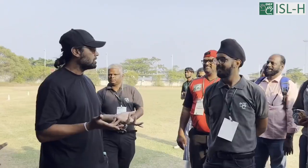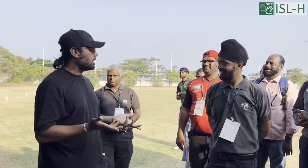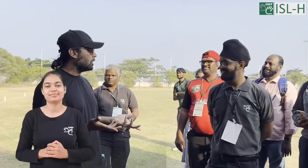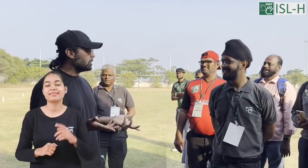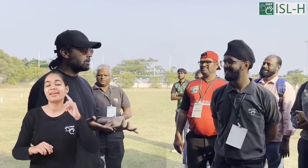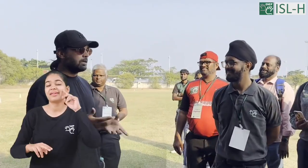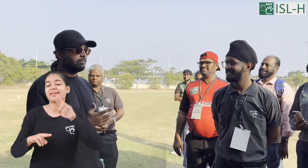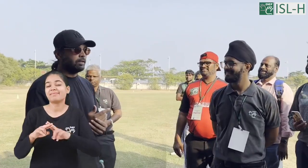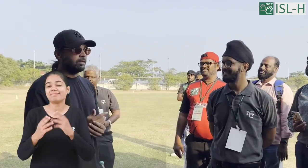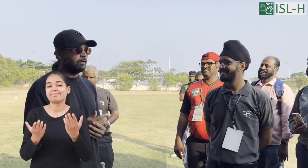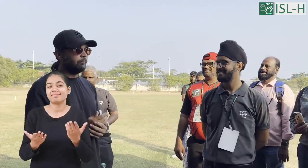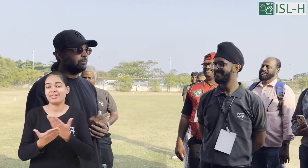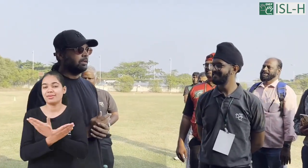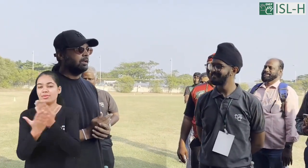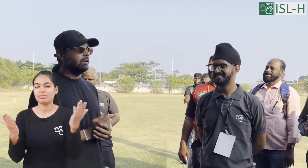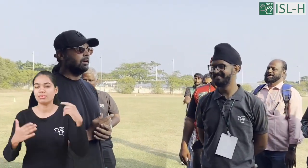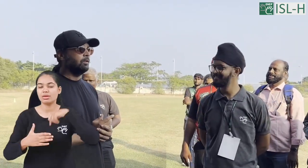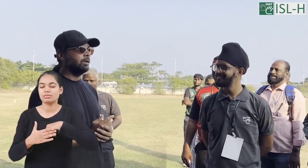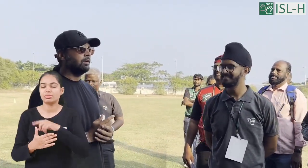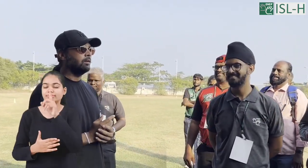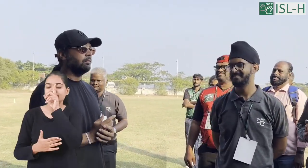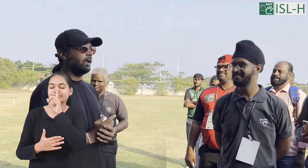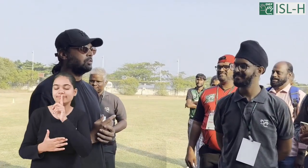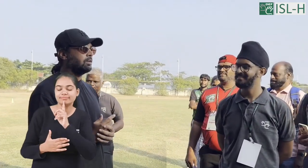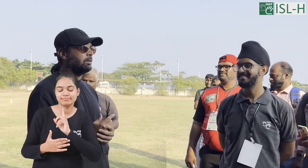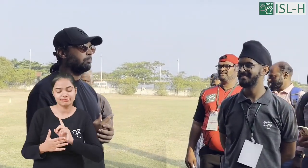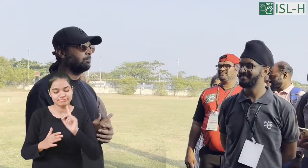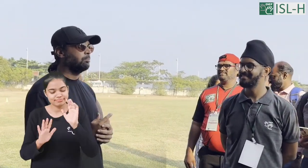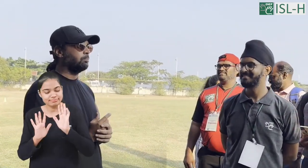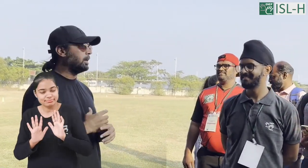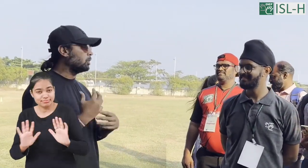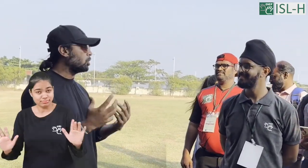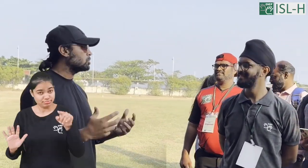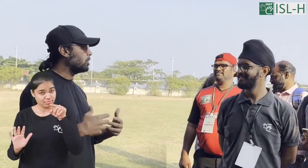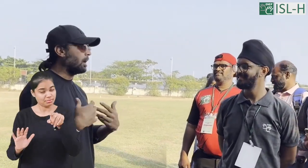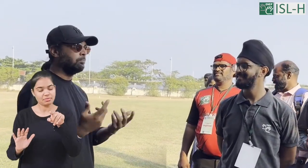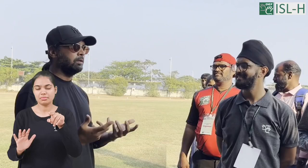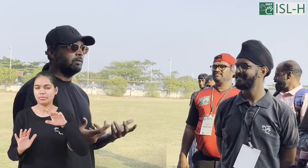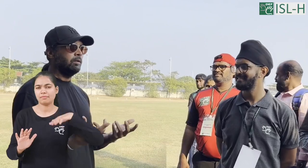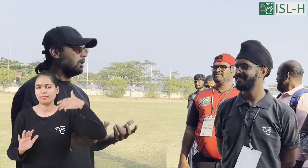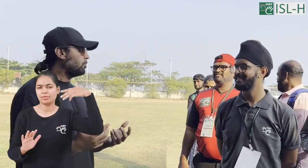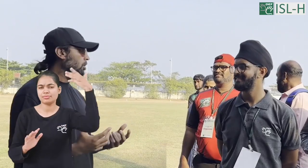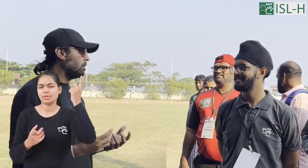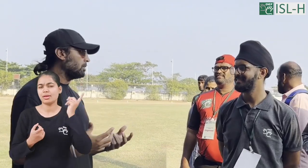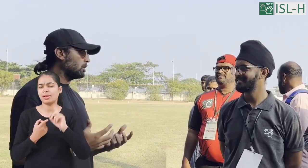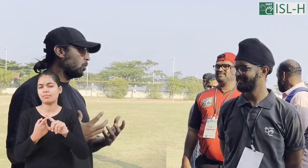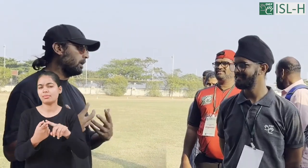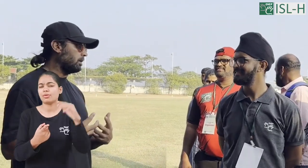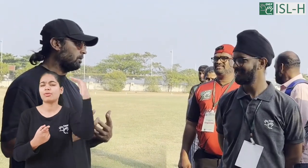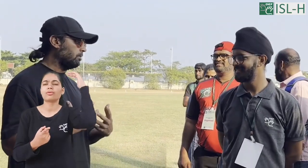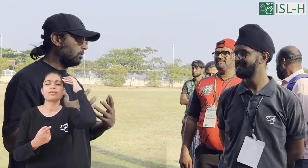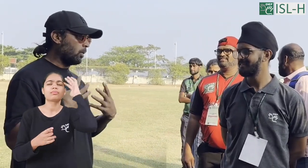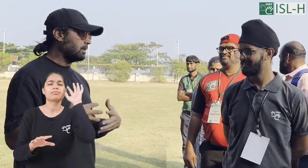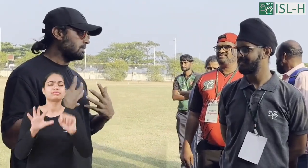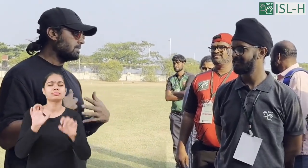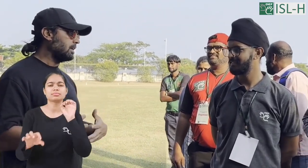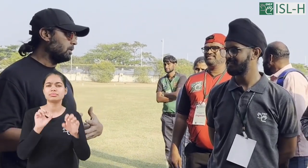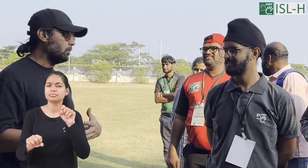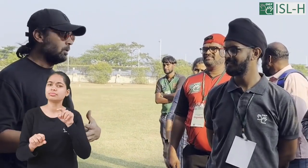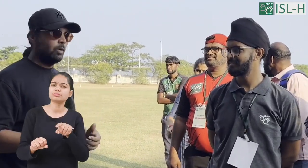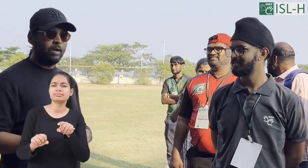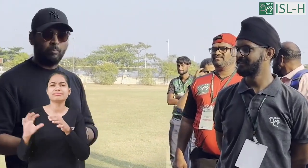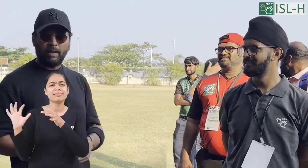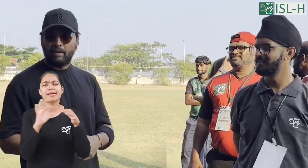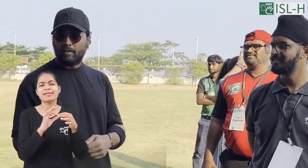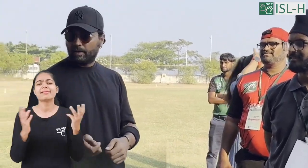In sign language I feel you can actually predict what's going to happen if you are having that quietness